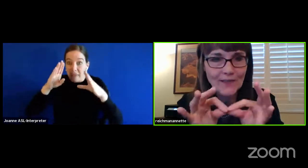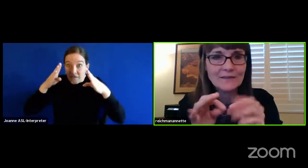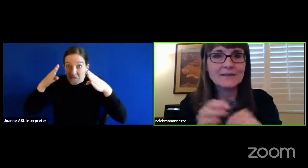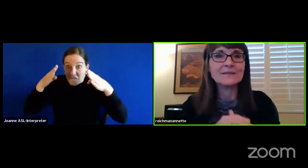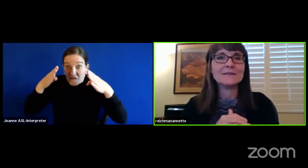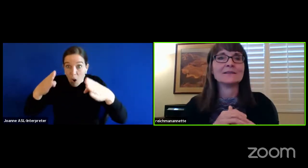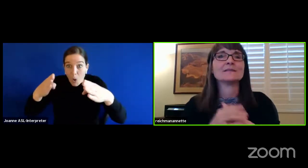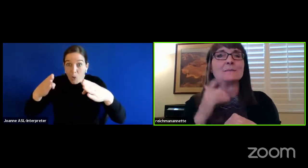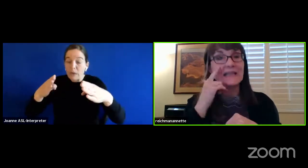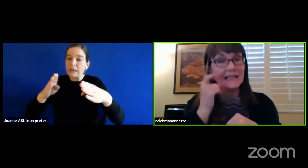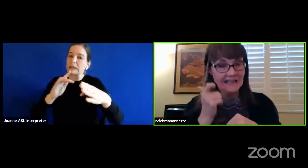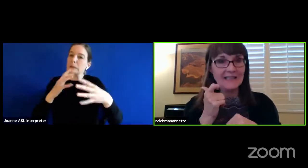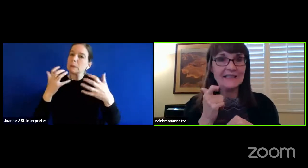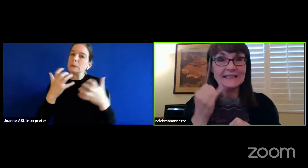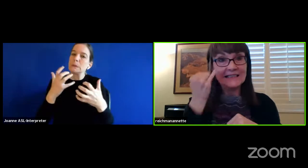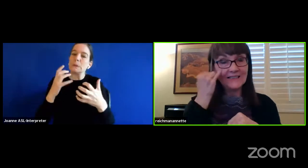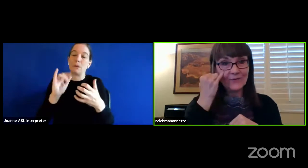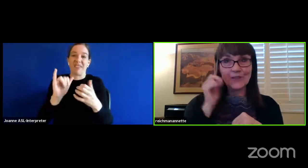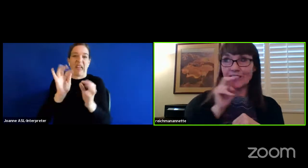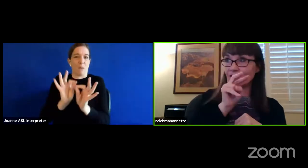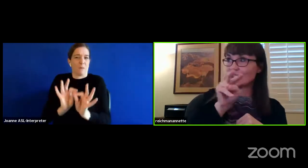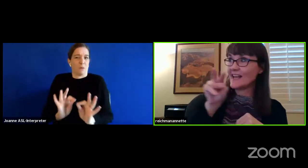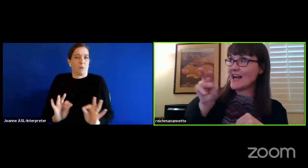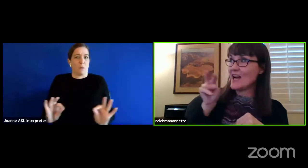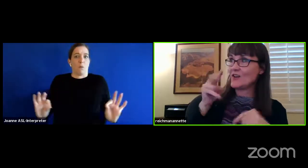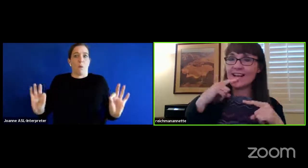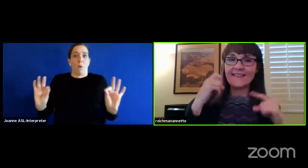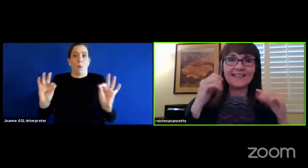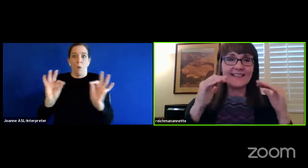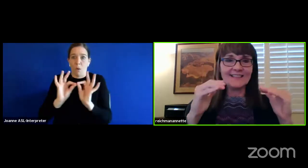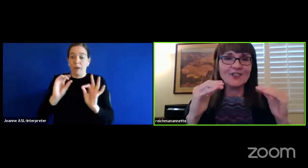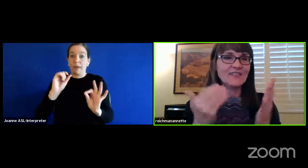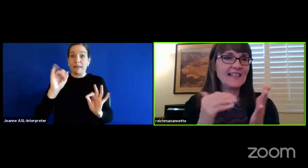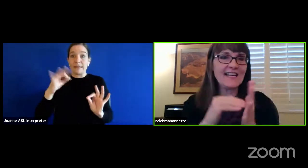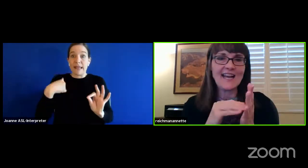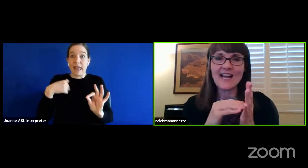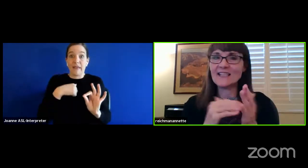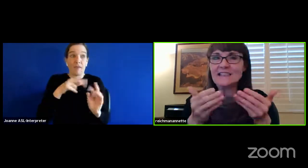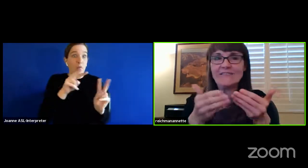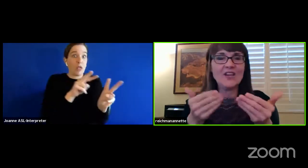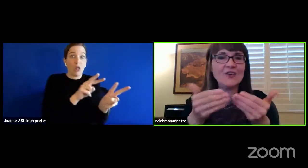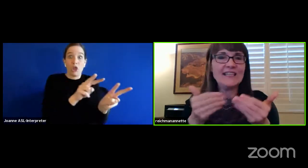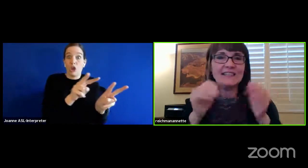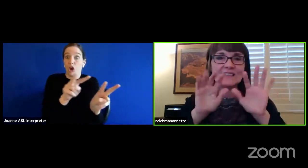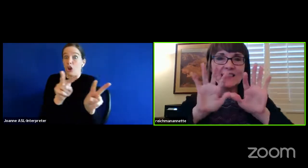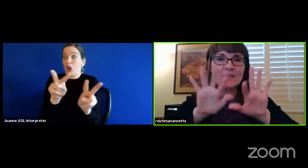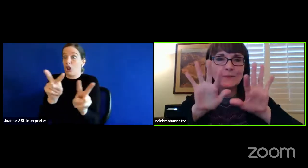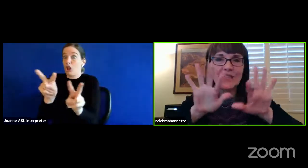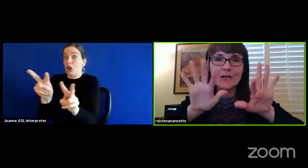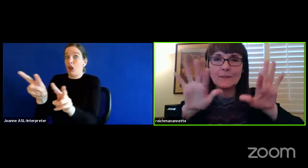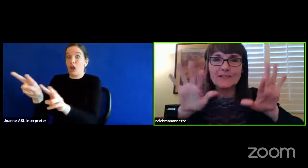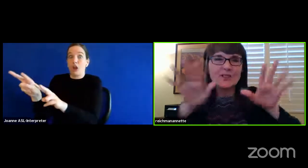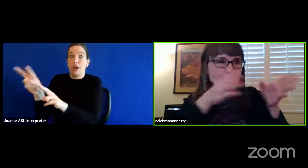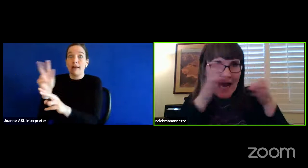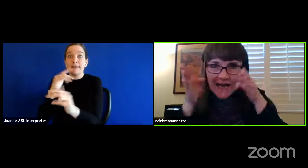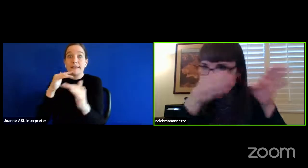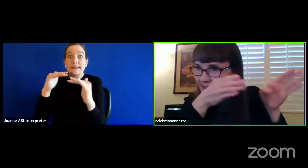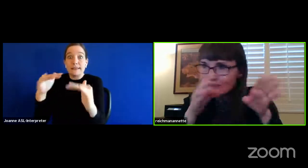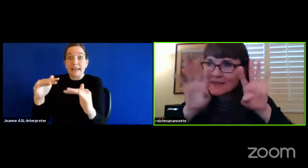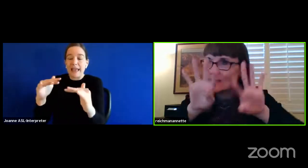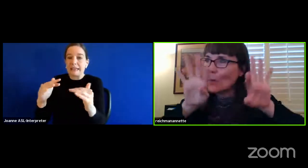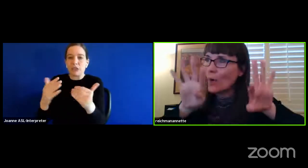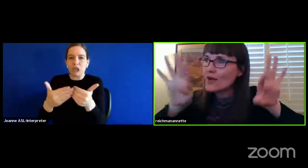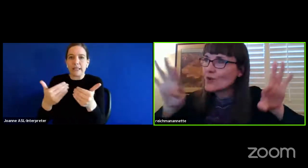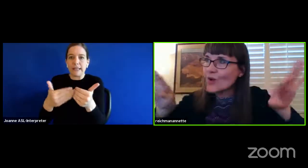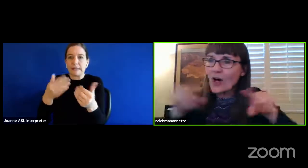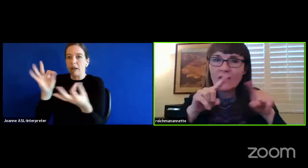important. Because if we looked out at the desert, again, very easy to become distracted,